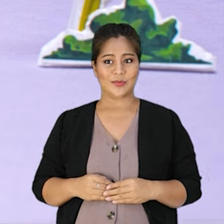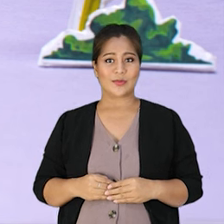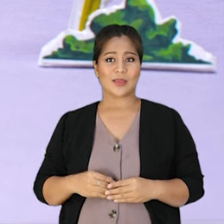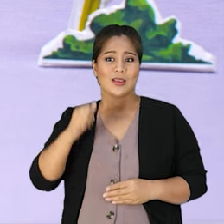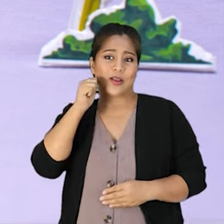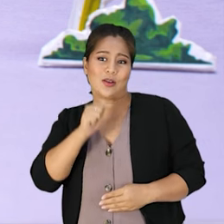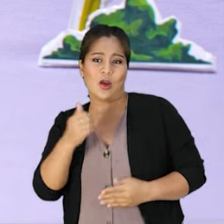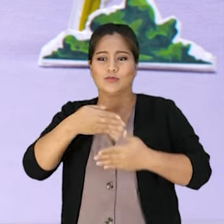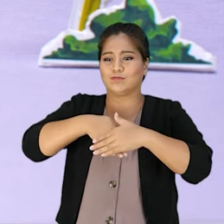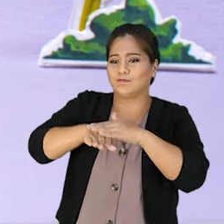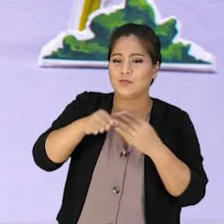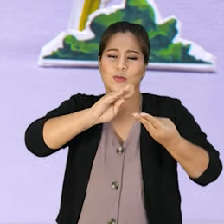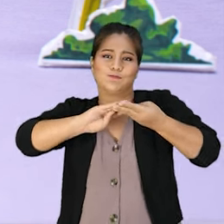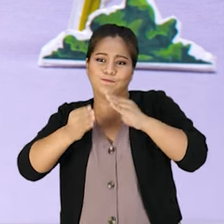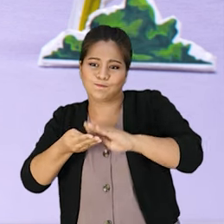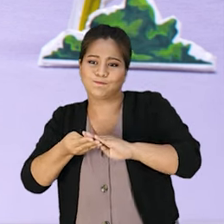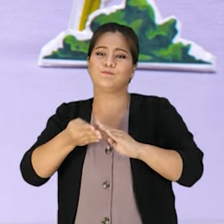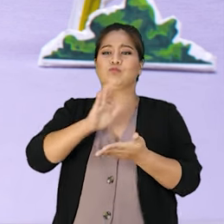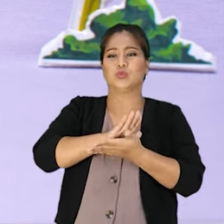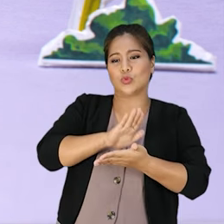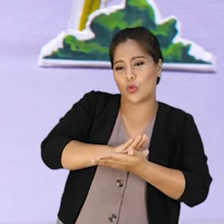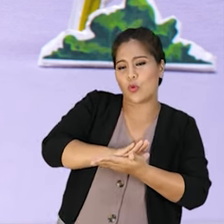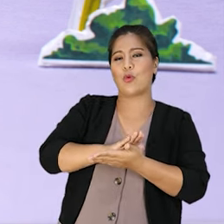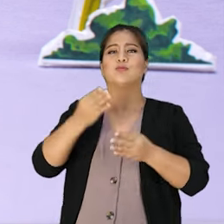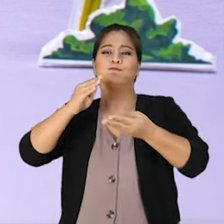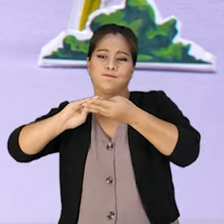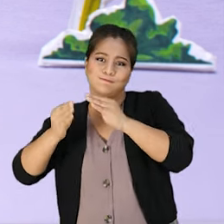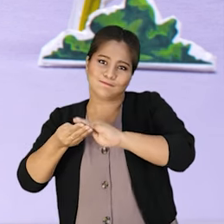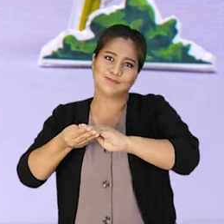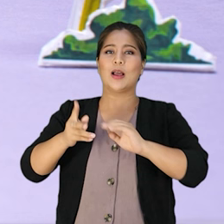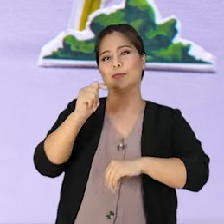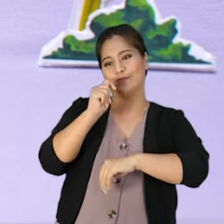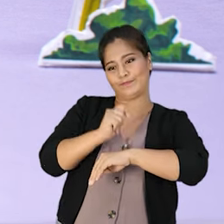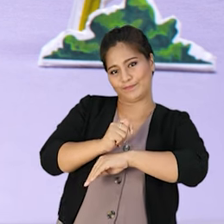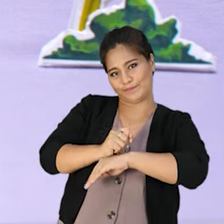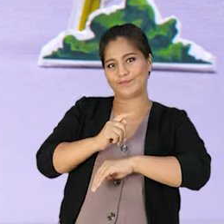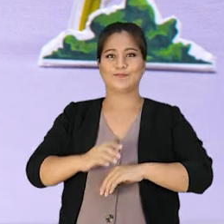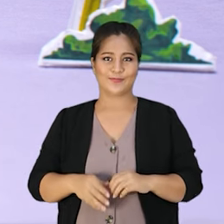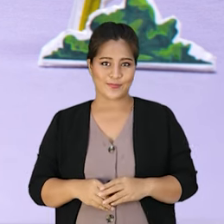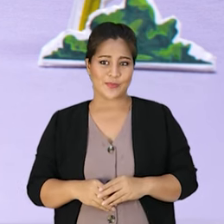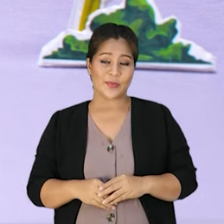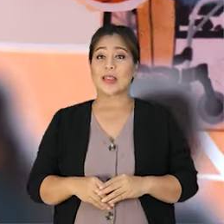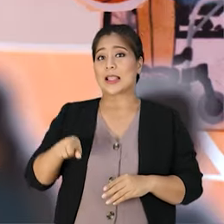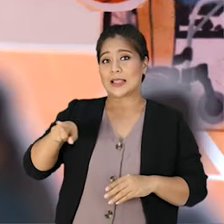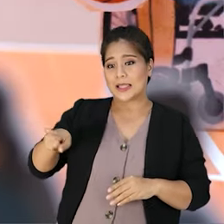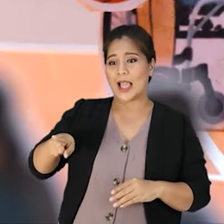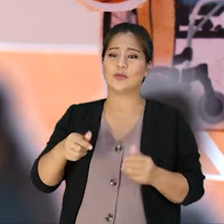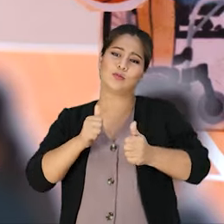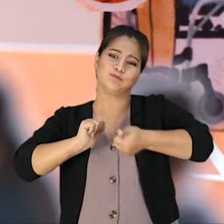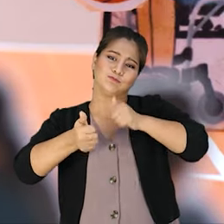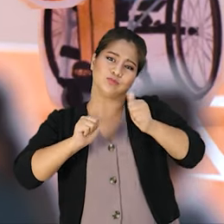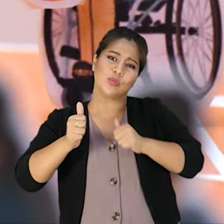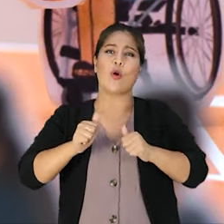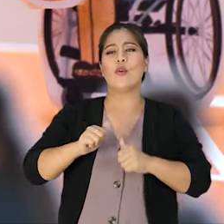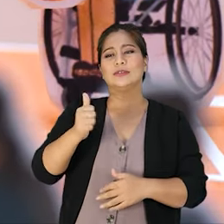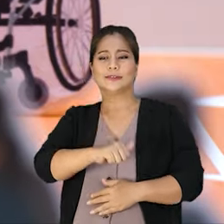She can access community facilities like schools, village meeting halls, and temples. She can join sports